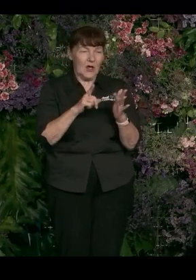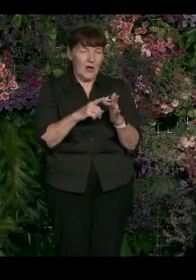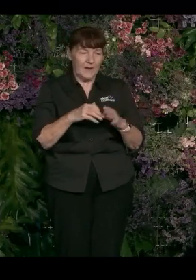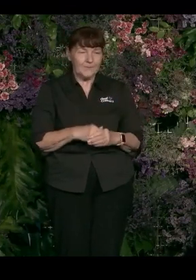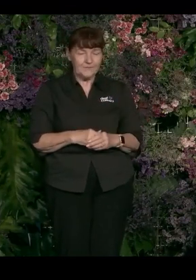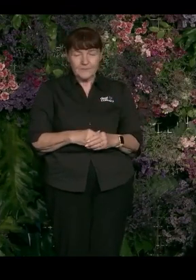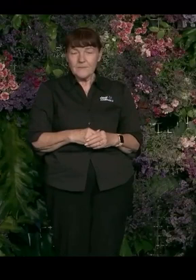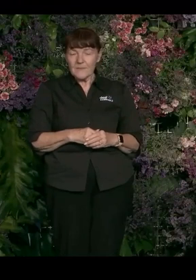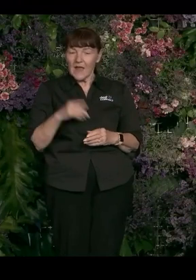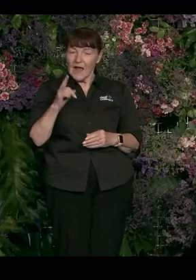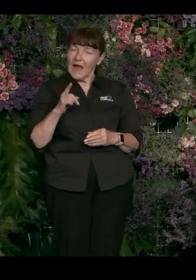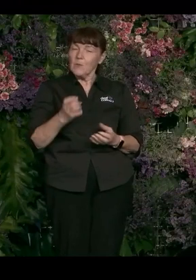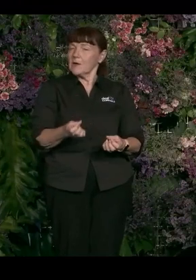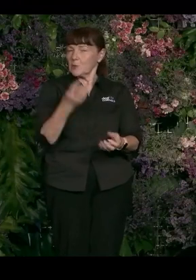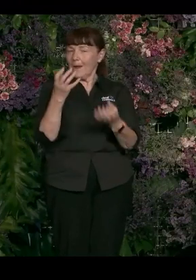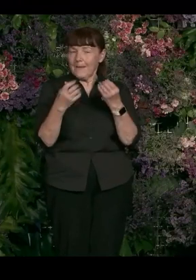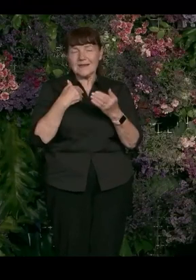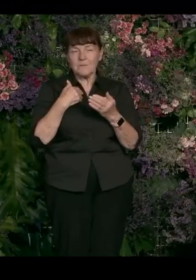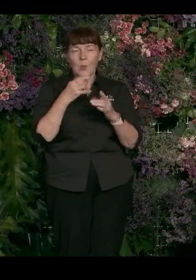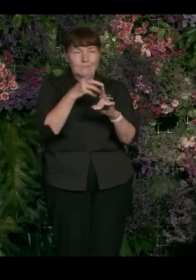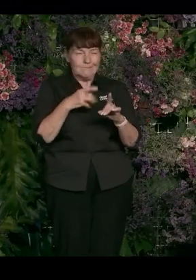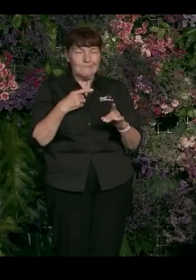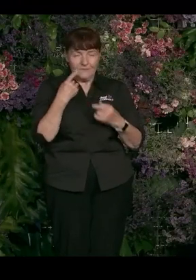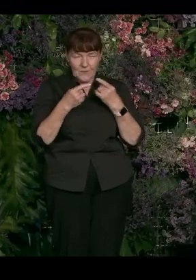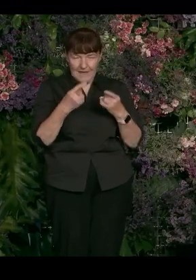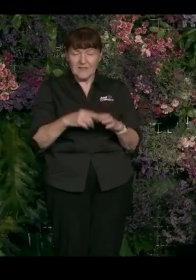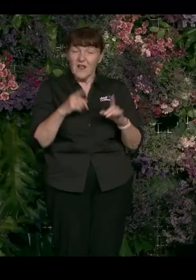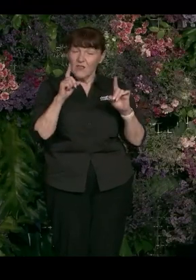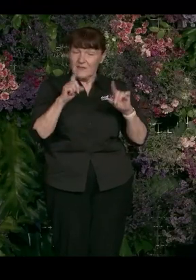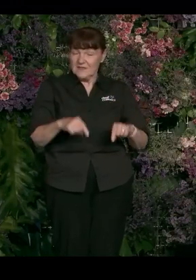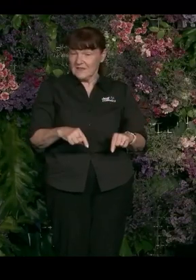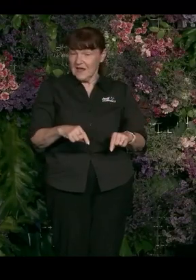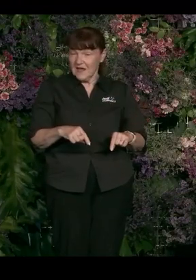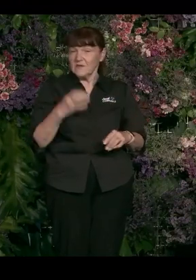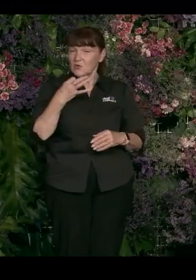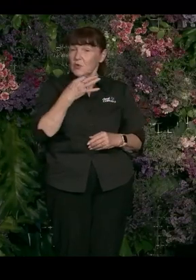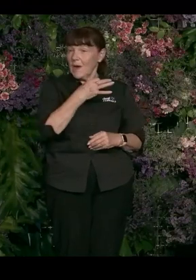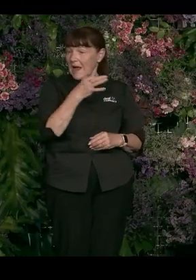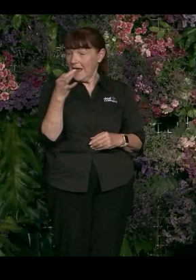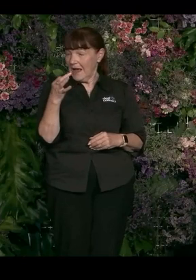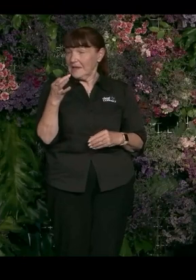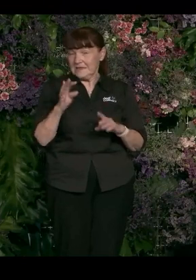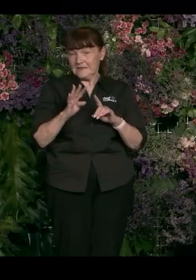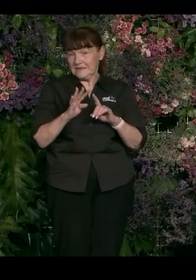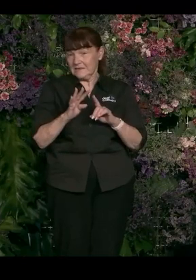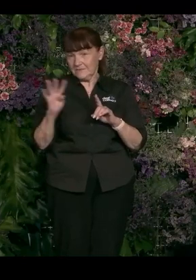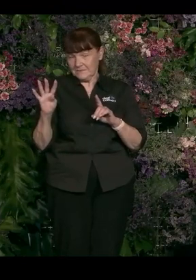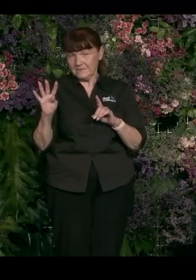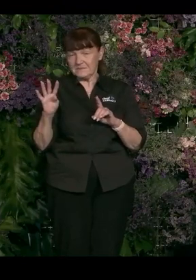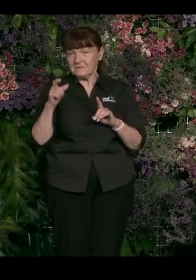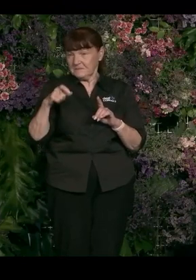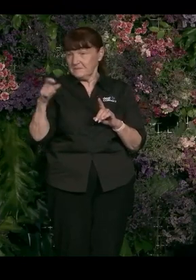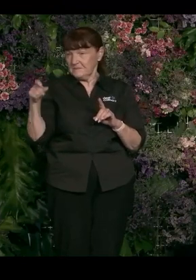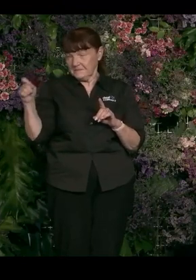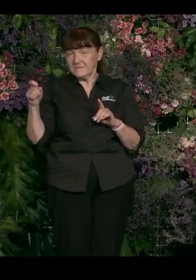unpack some of the detail. I thought I would start by asking each of the panel